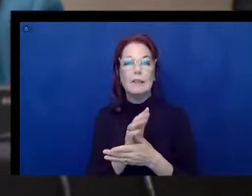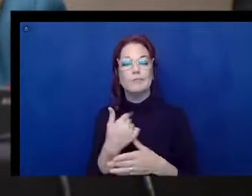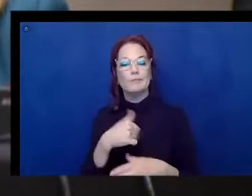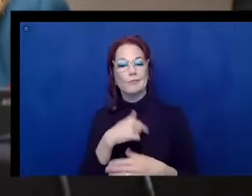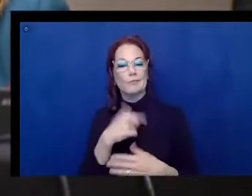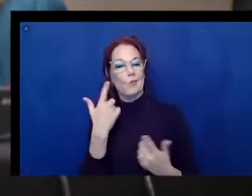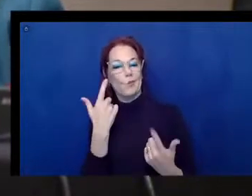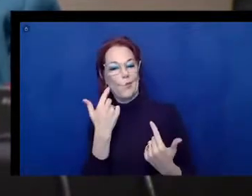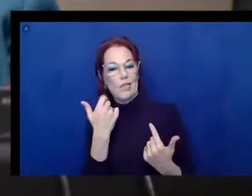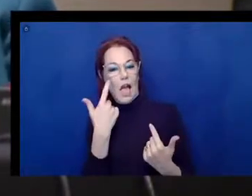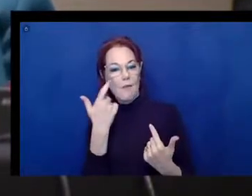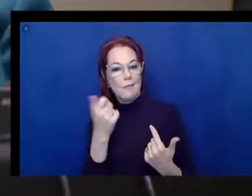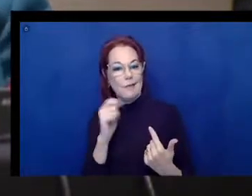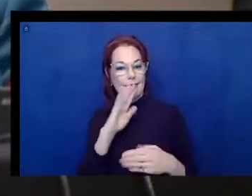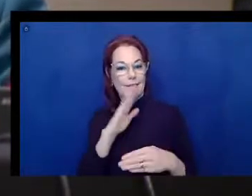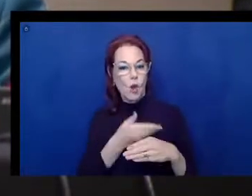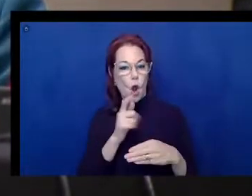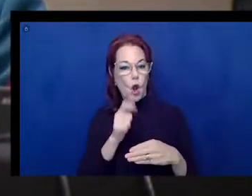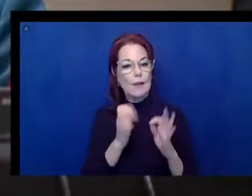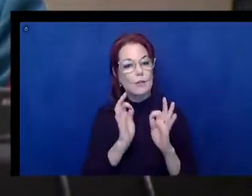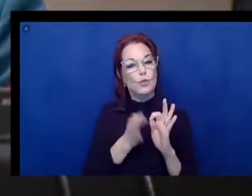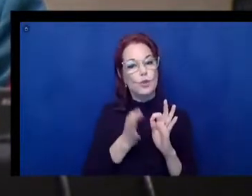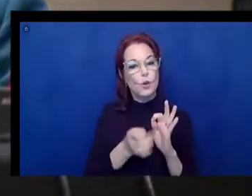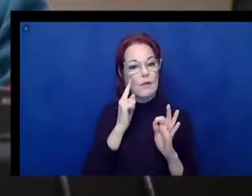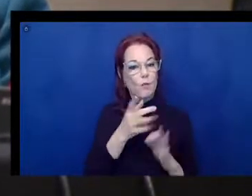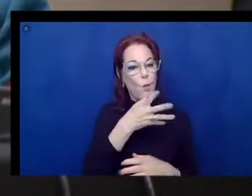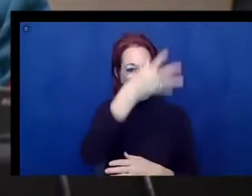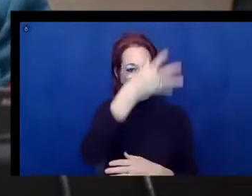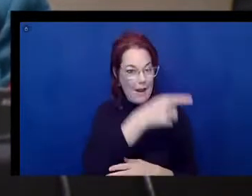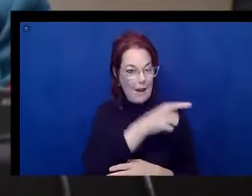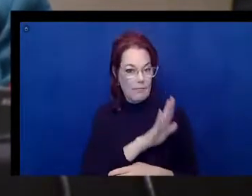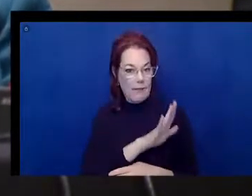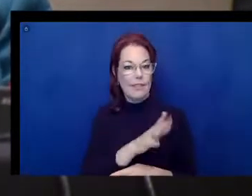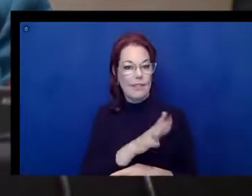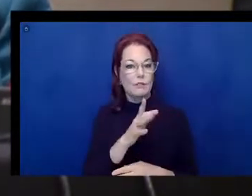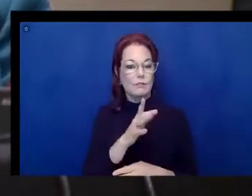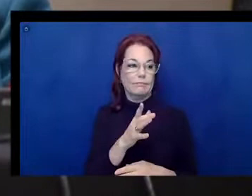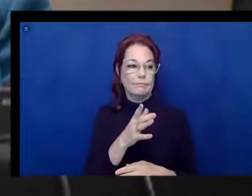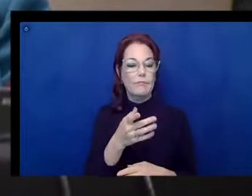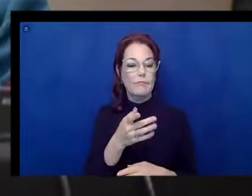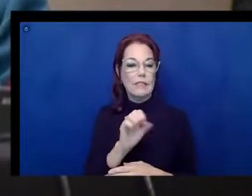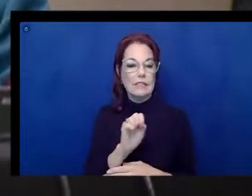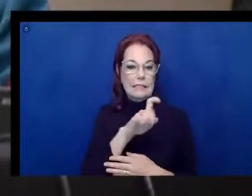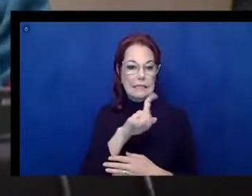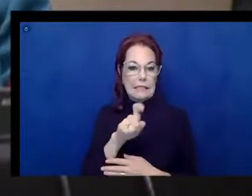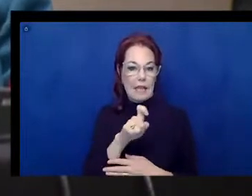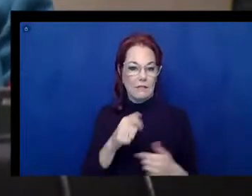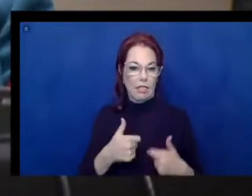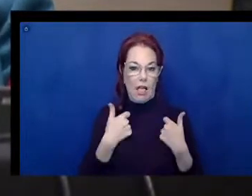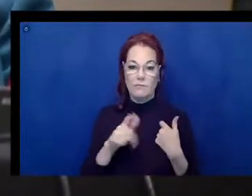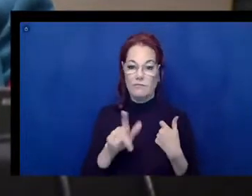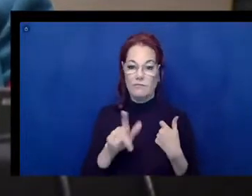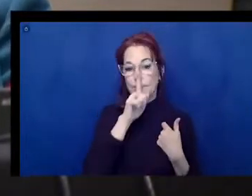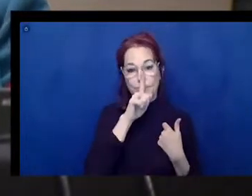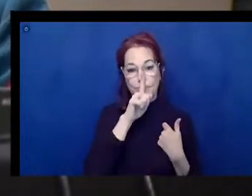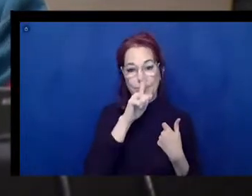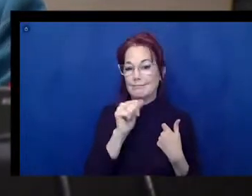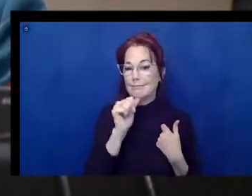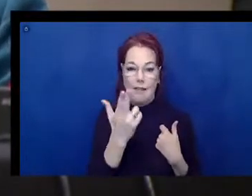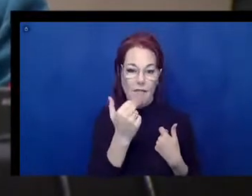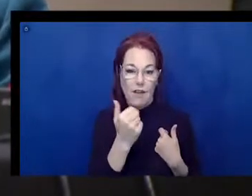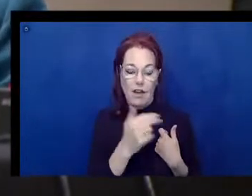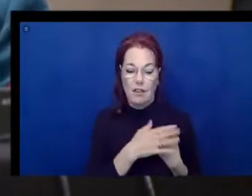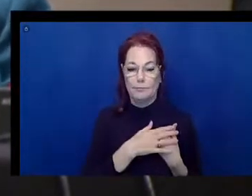In 2022, 97% of the top million homepages in the world had accessibility